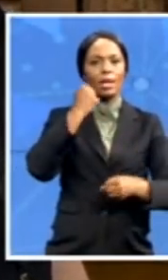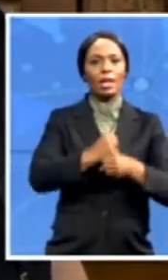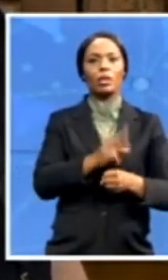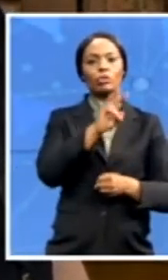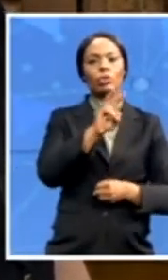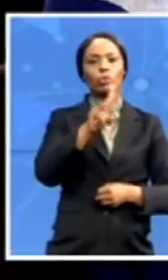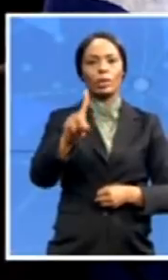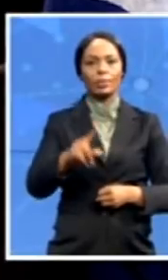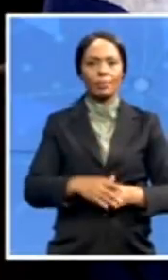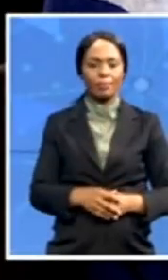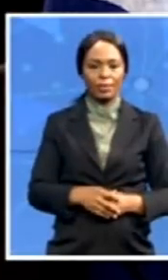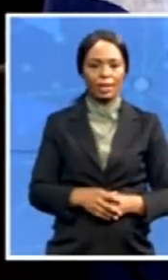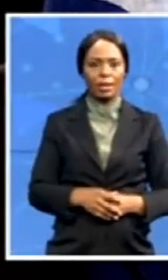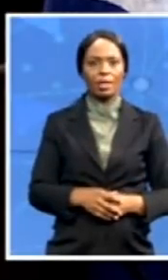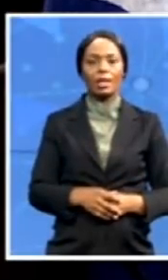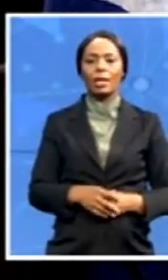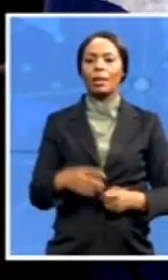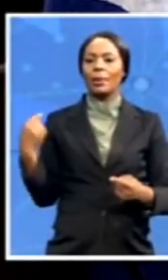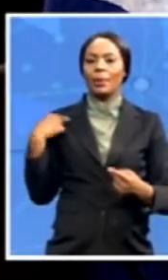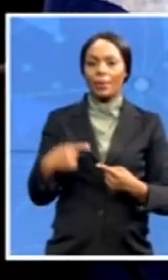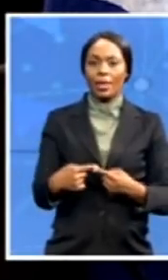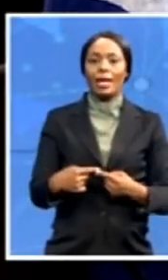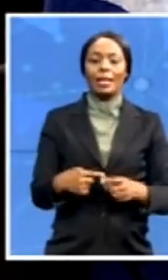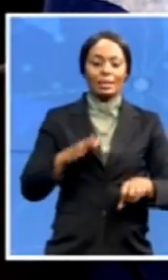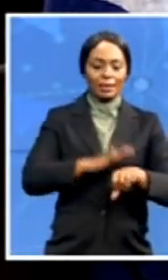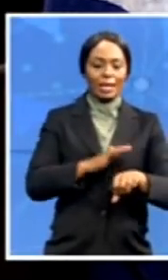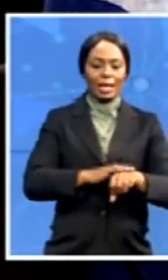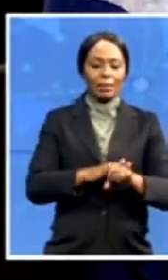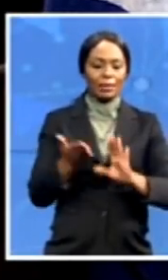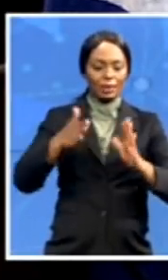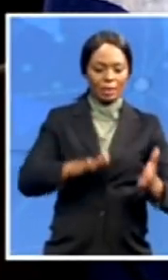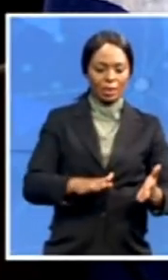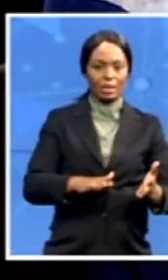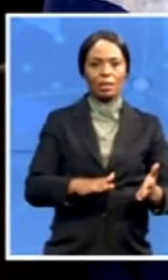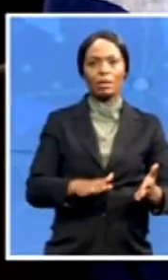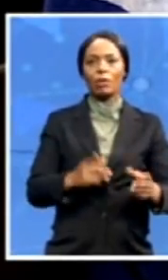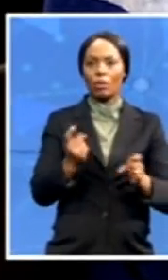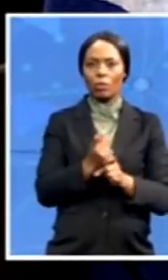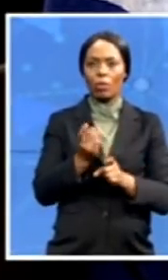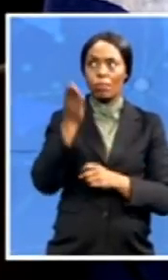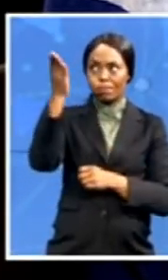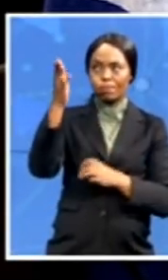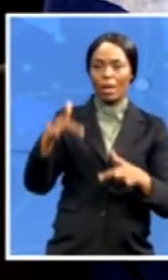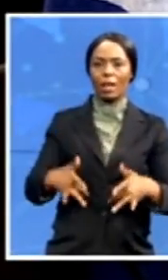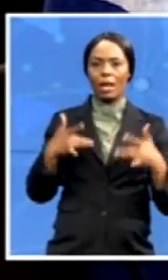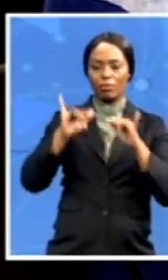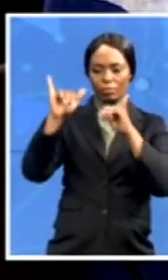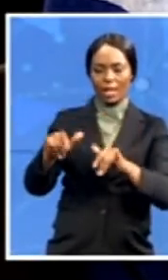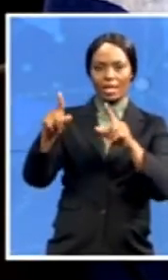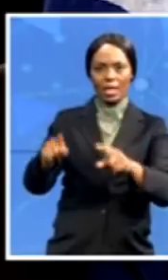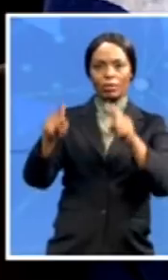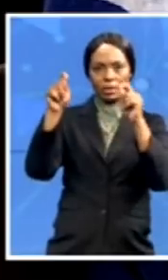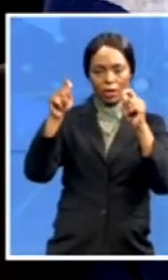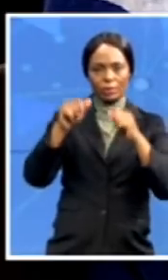time of his death, he lived in Fresnay, Cape Town. He enjoyed reading, the outdoor life, and golf,